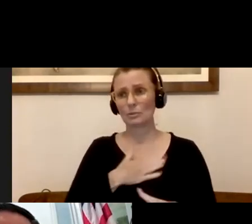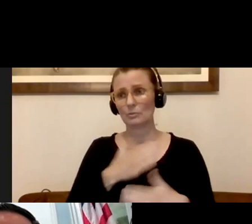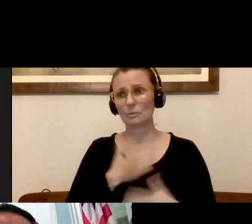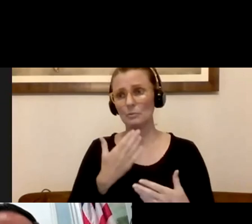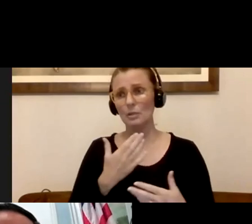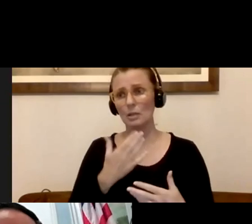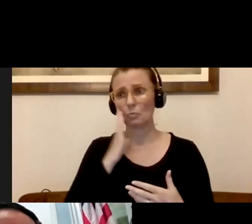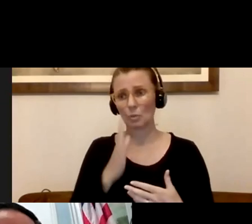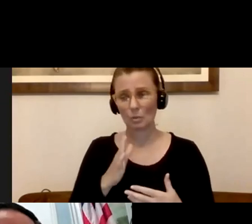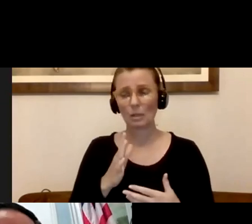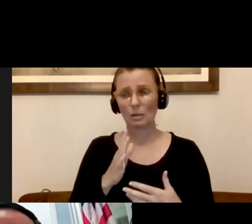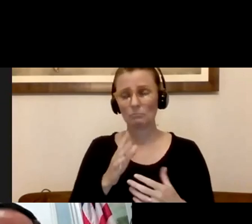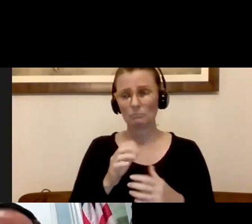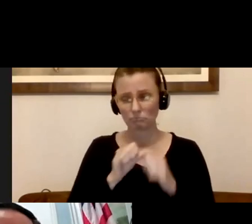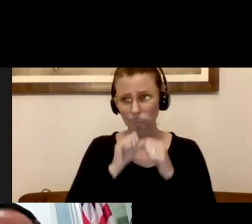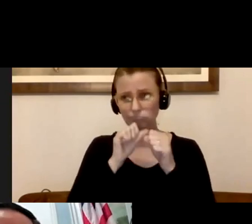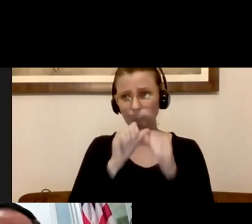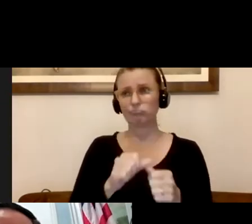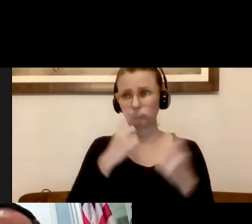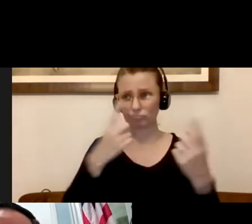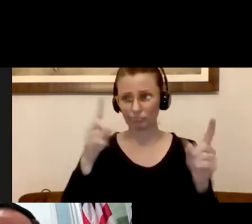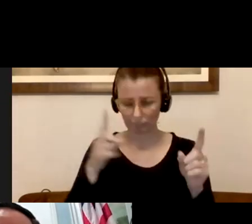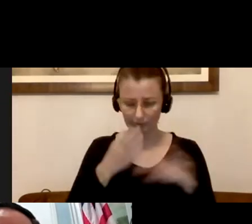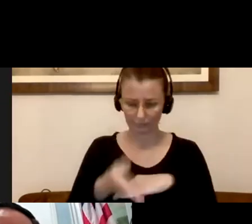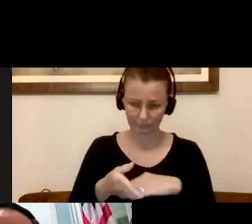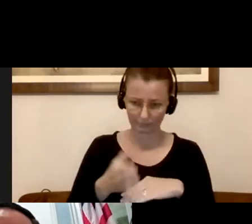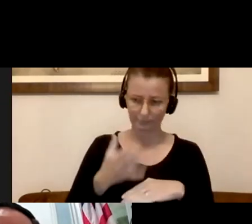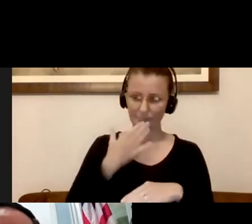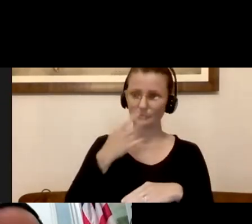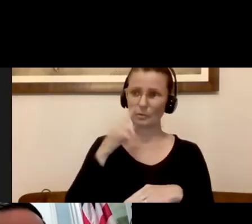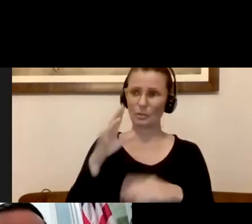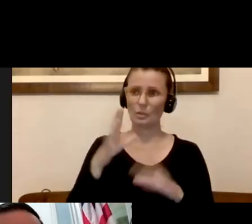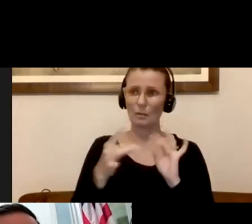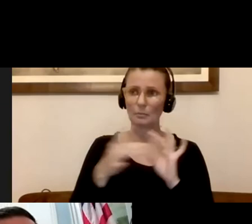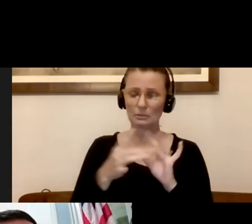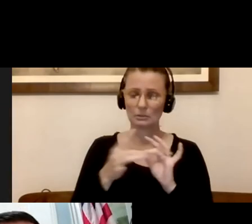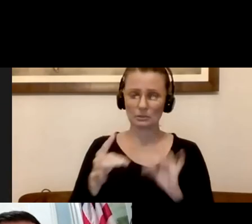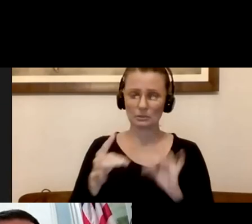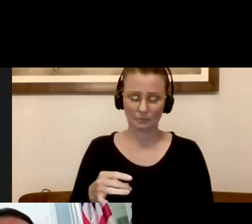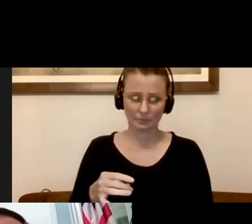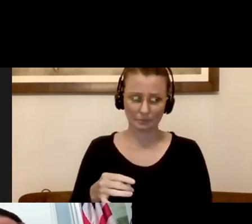together. So I appreciate those comments and everyone in the public, your efforts.